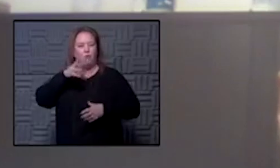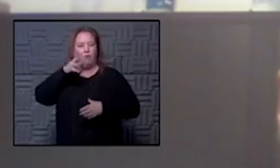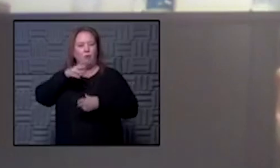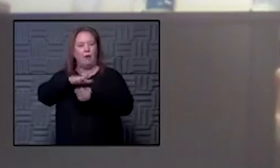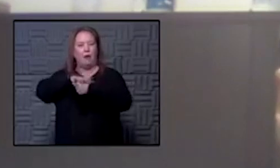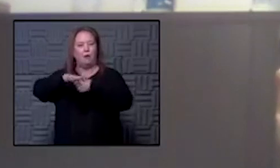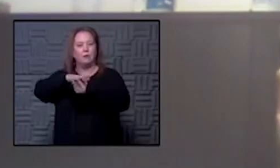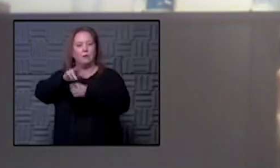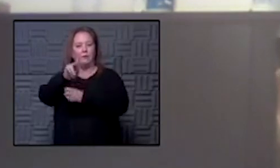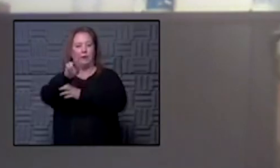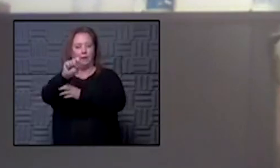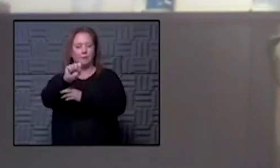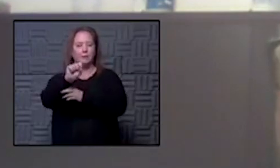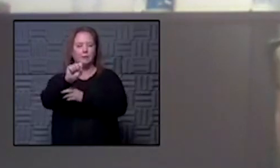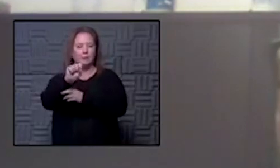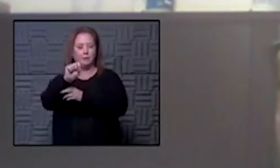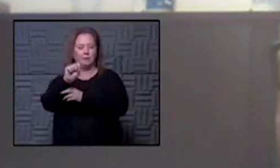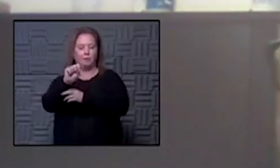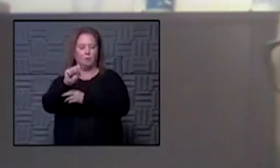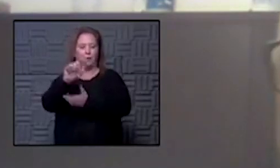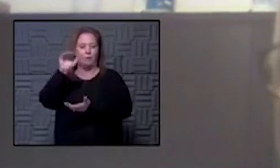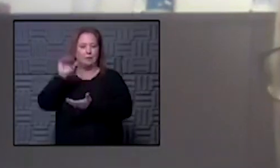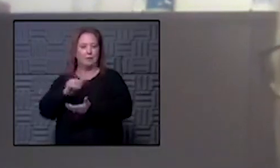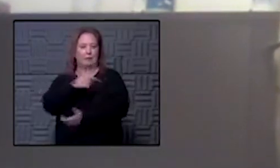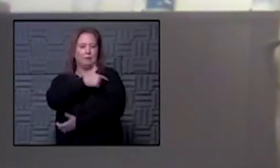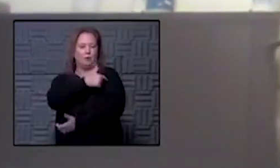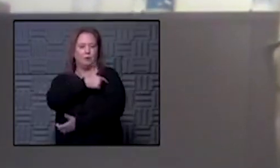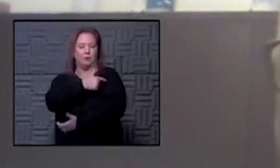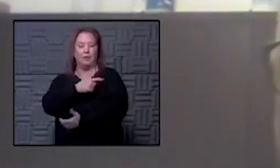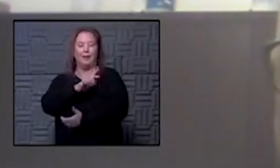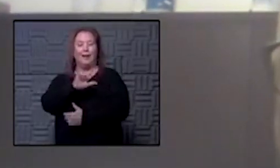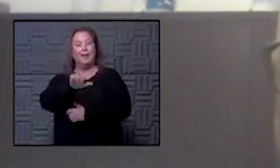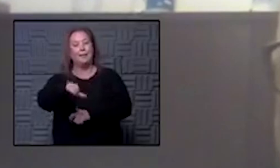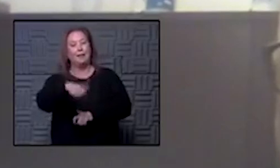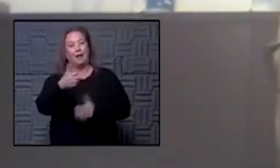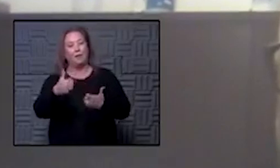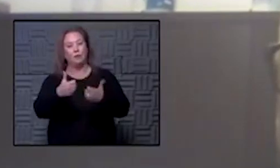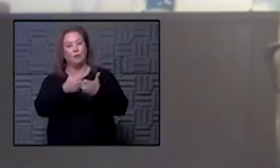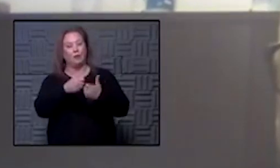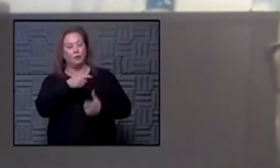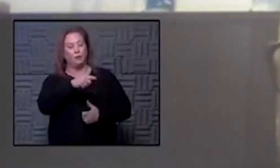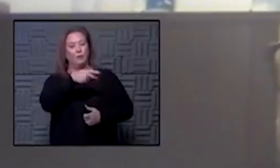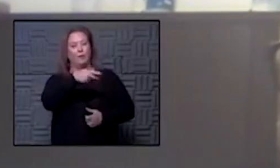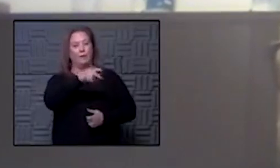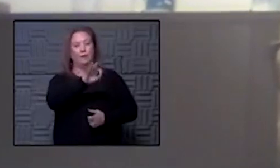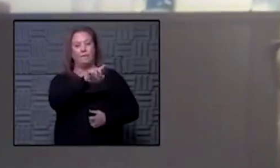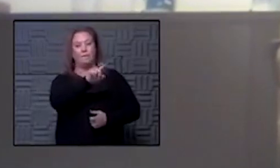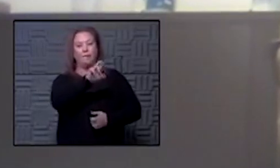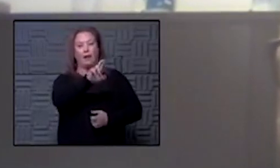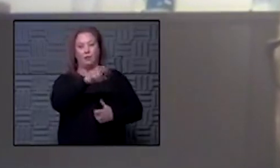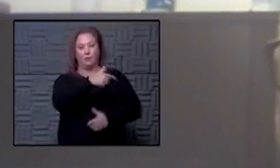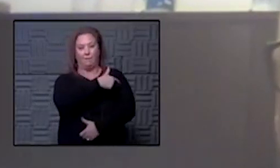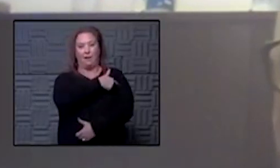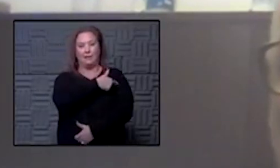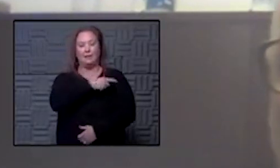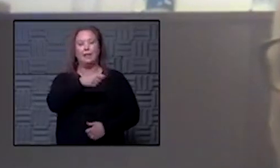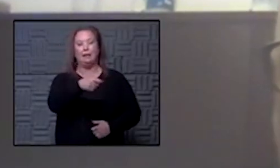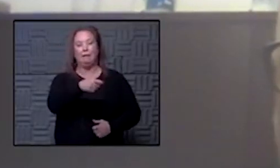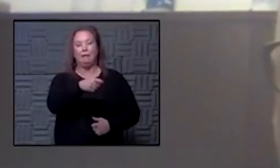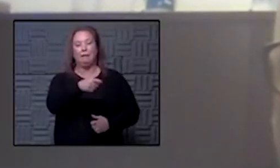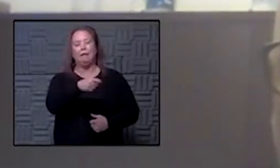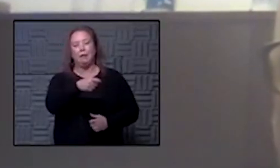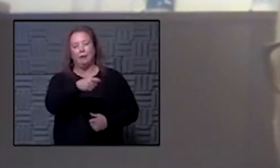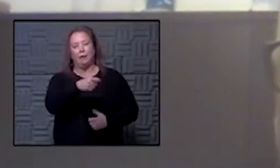state where there are fewer doses being given one of the other challenges with the Pfizer vaccine is that it basically